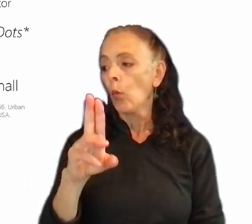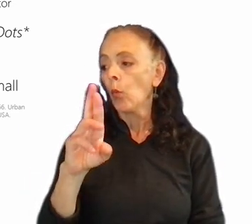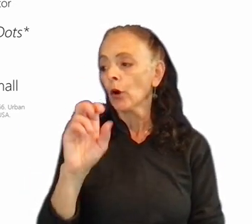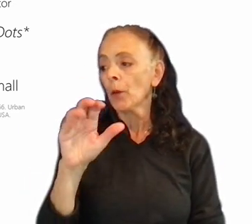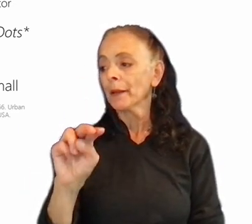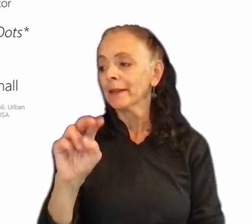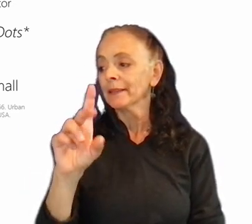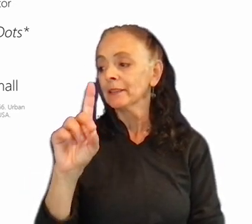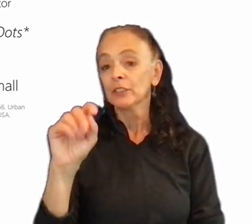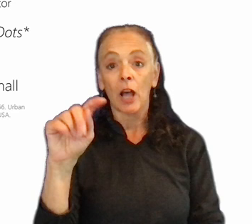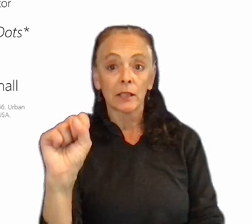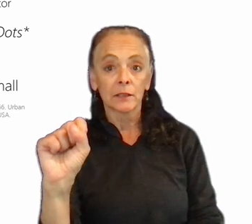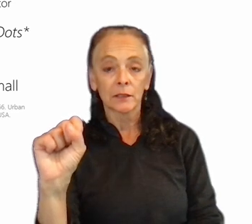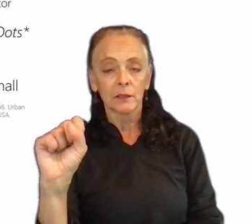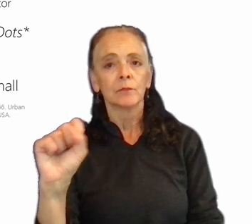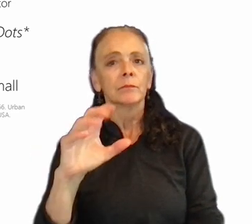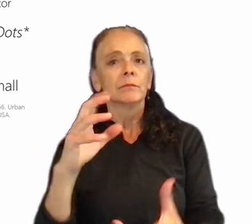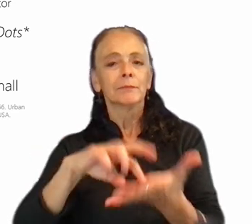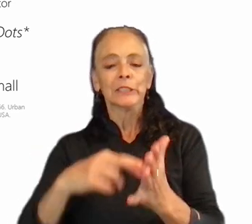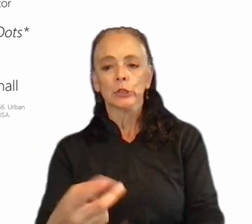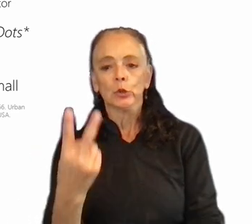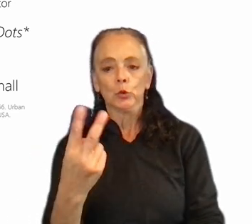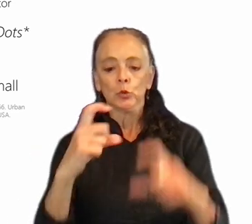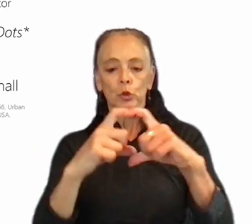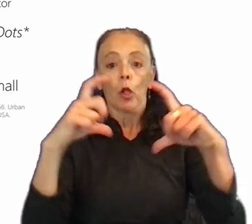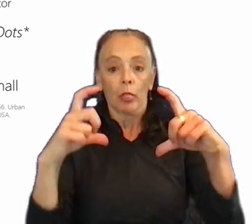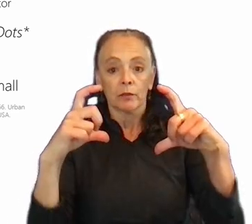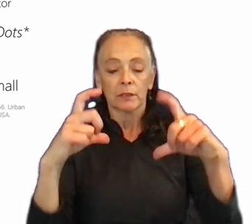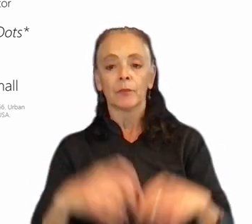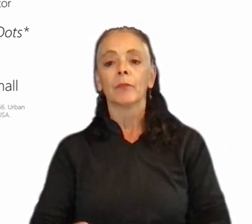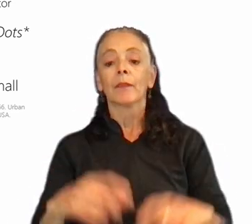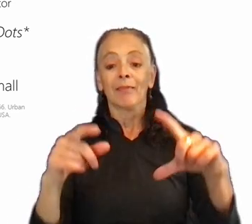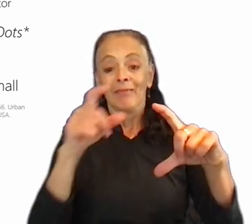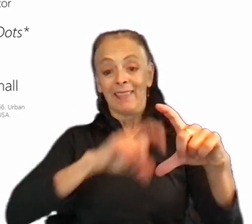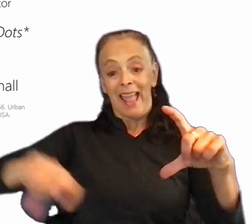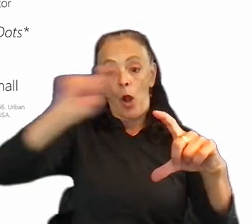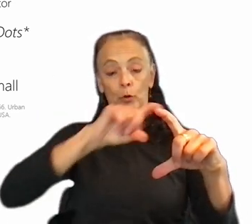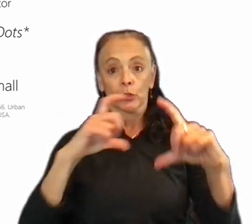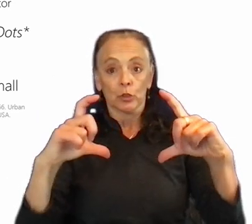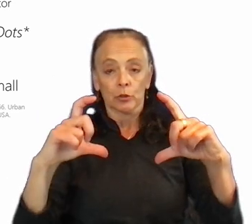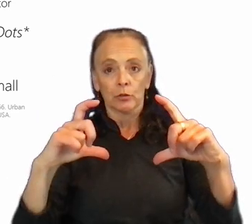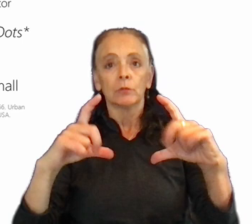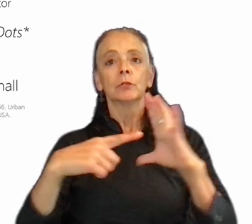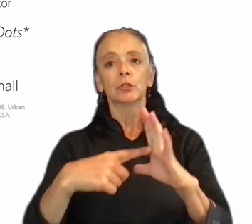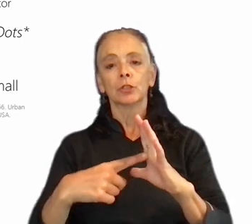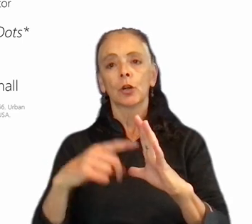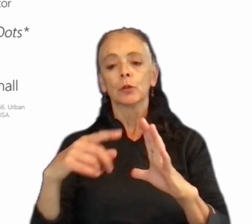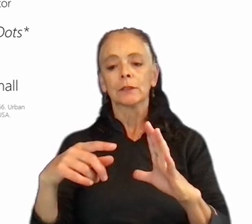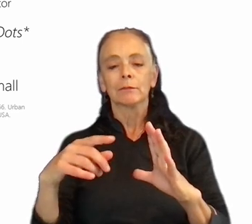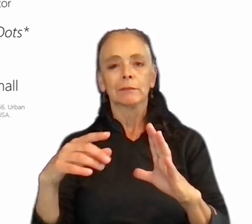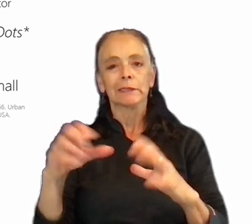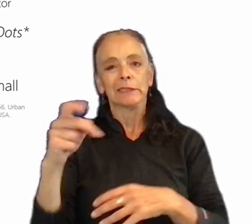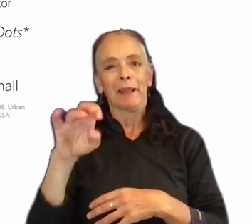basically consists of two circles. The outer circle indicates the spatial area to